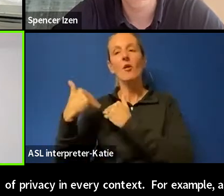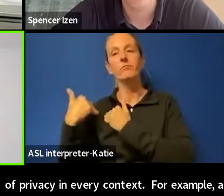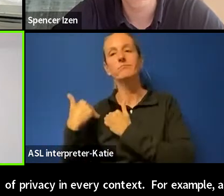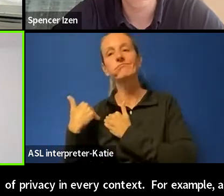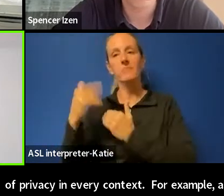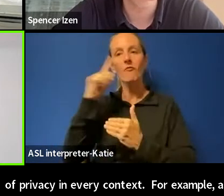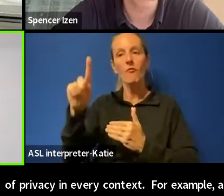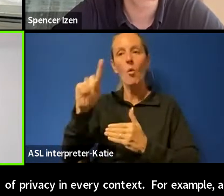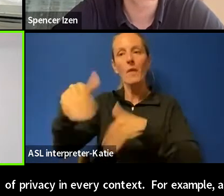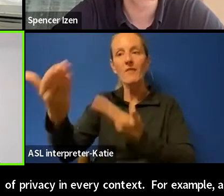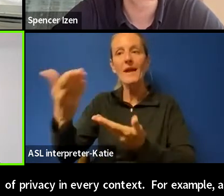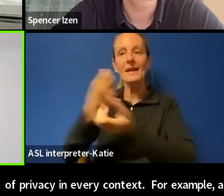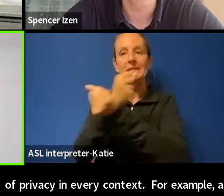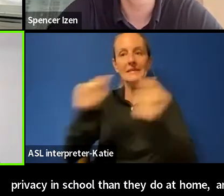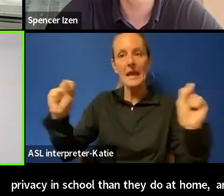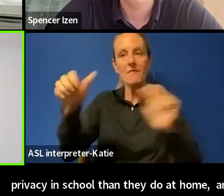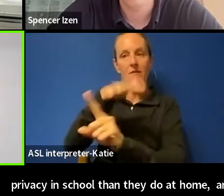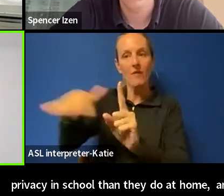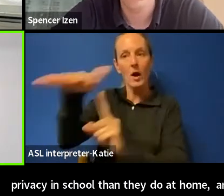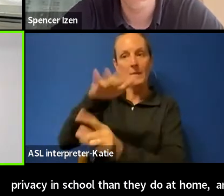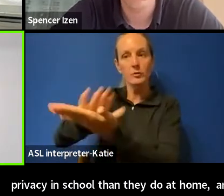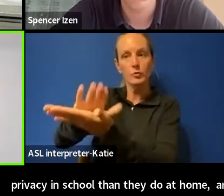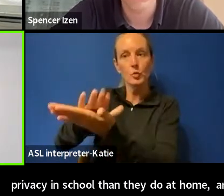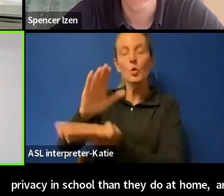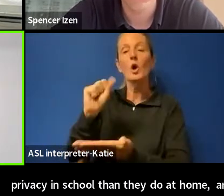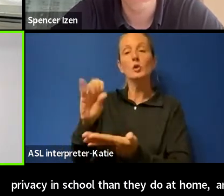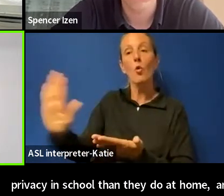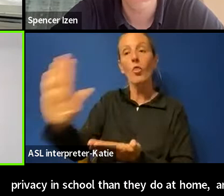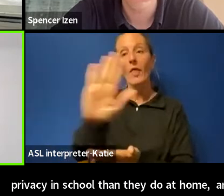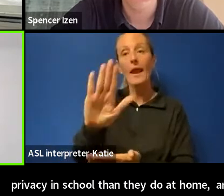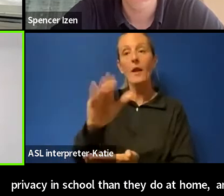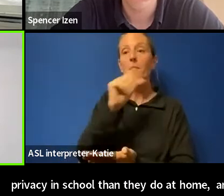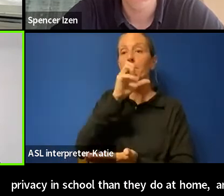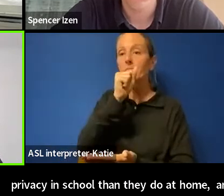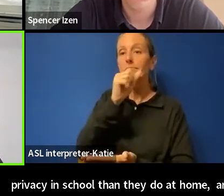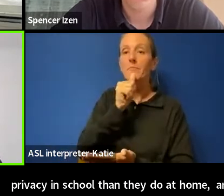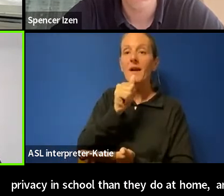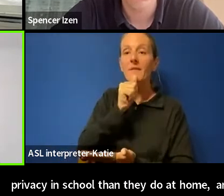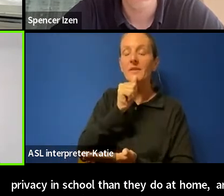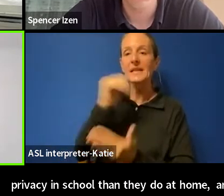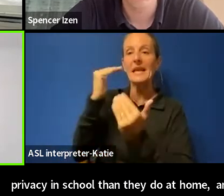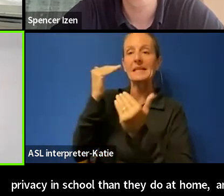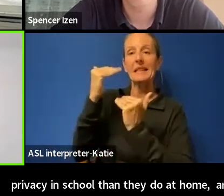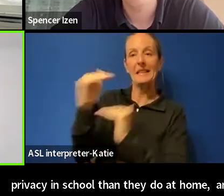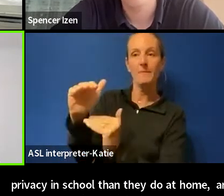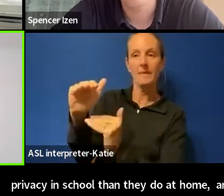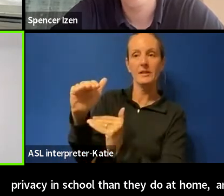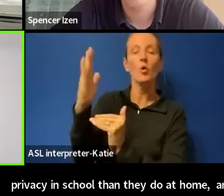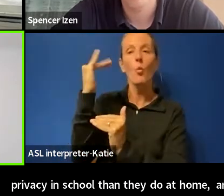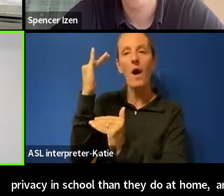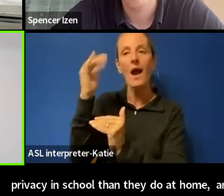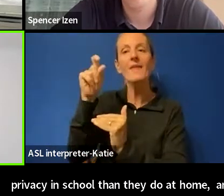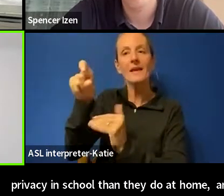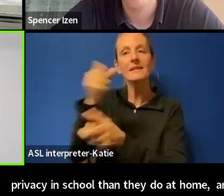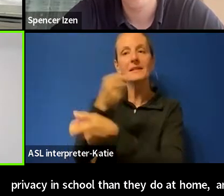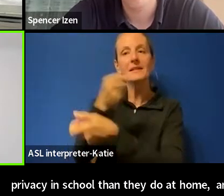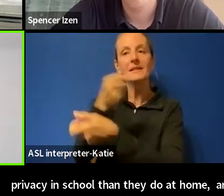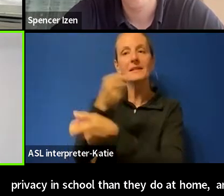So the privacy rights of students are limited in order to protect the rights of all students to be safe and secure while they go to school.